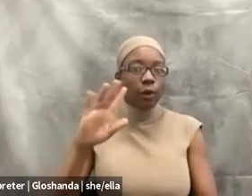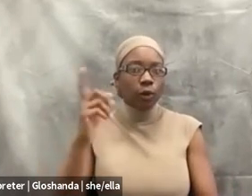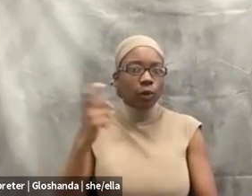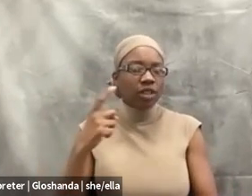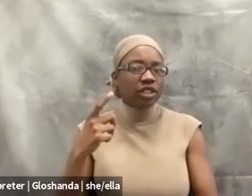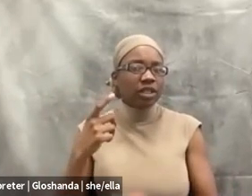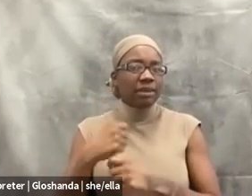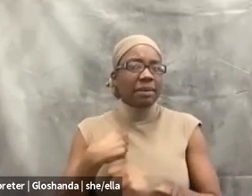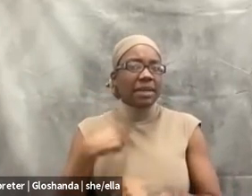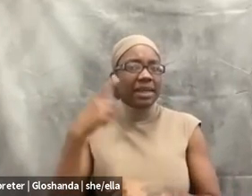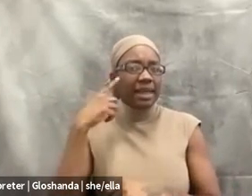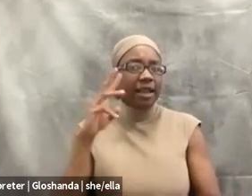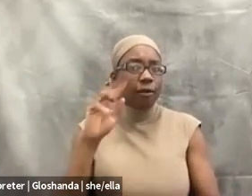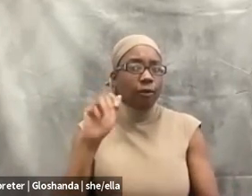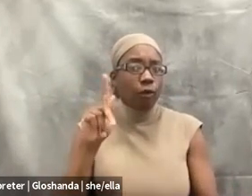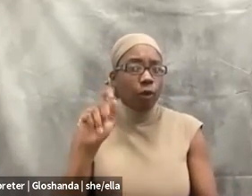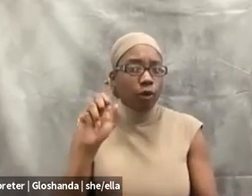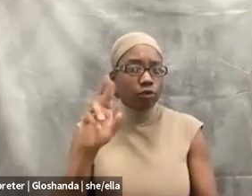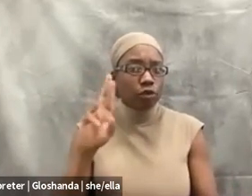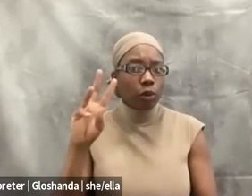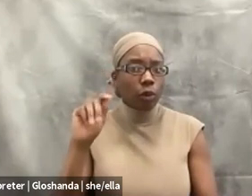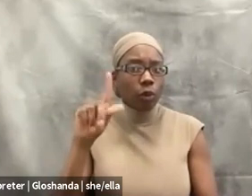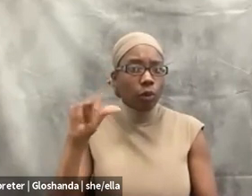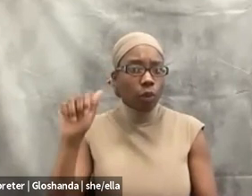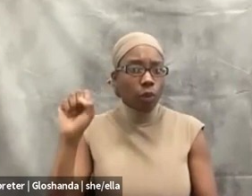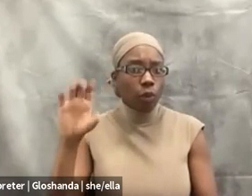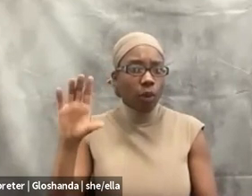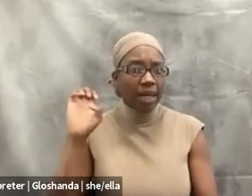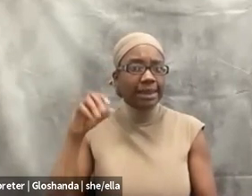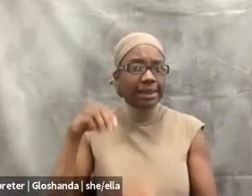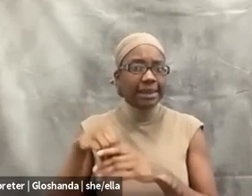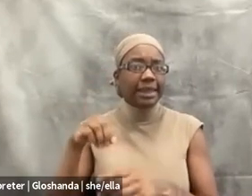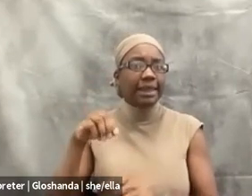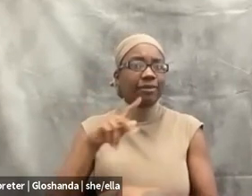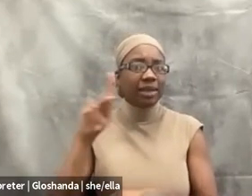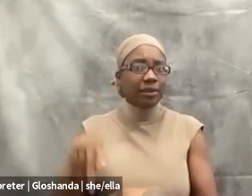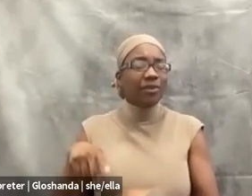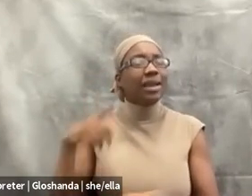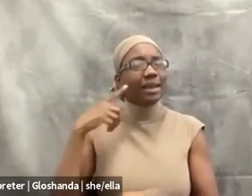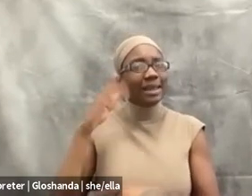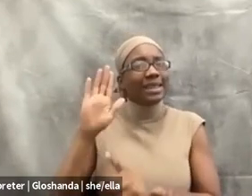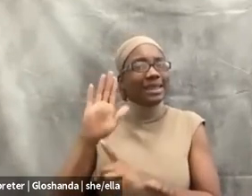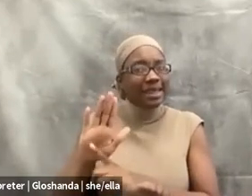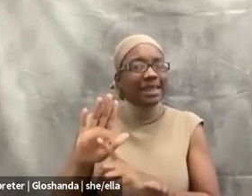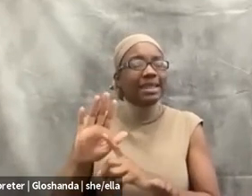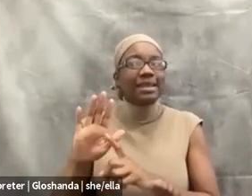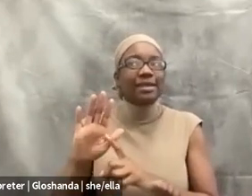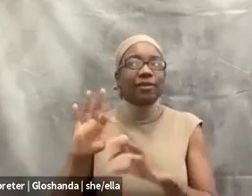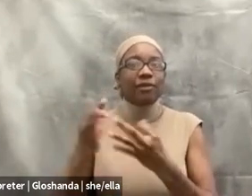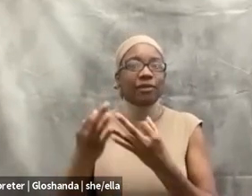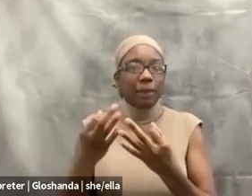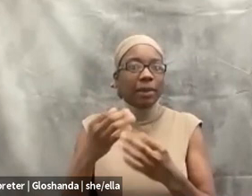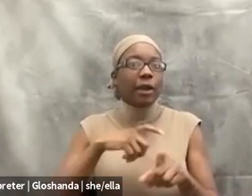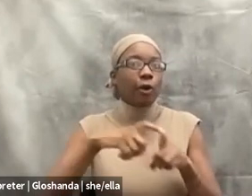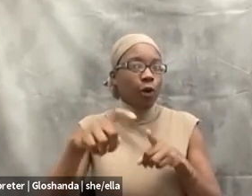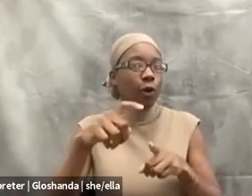but I believe like his own family and community had called, um, the police because he was having a mental health, um, issue and he had